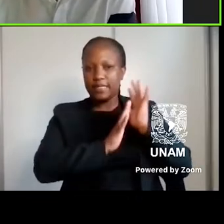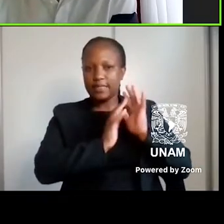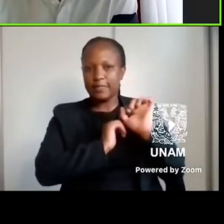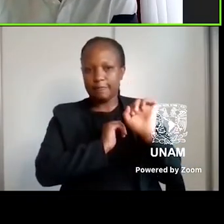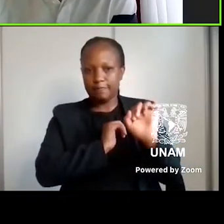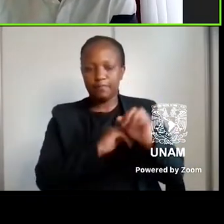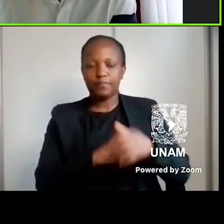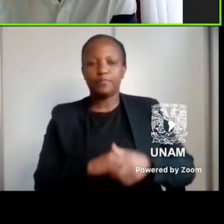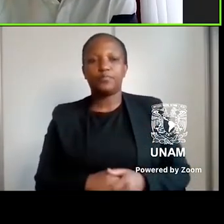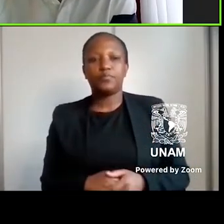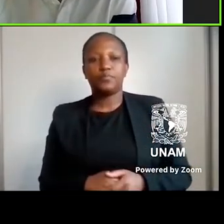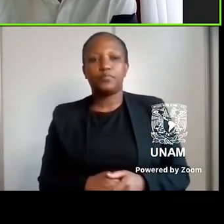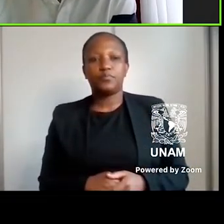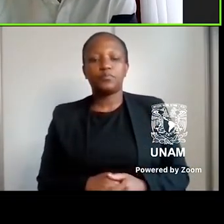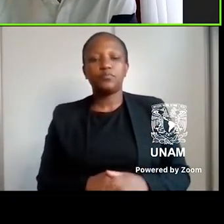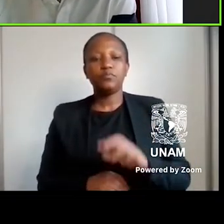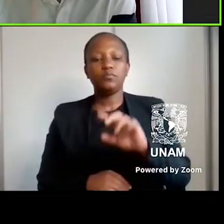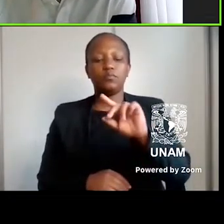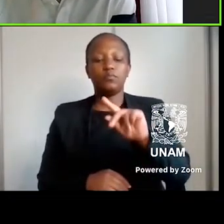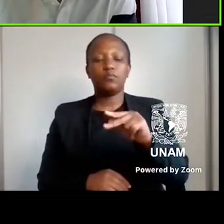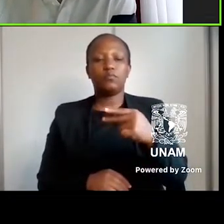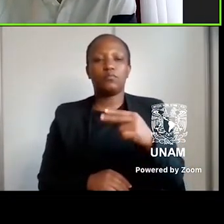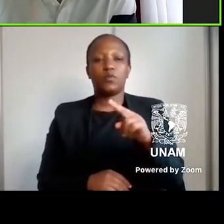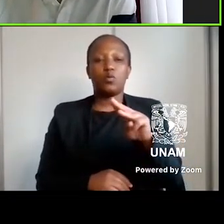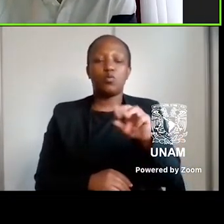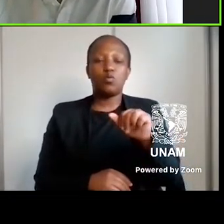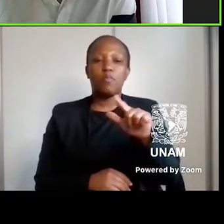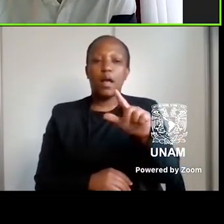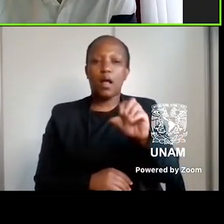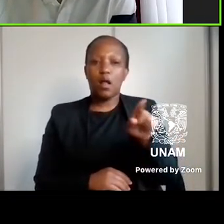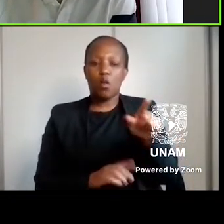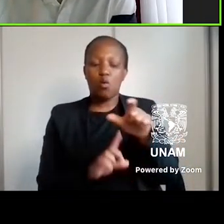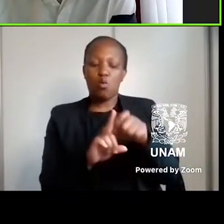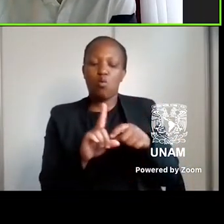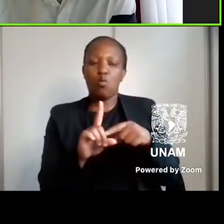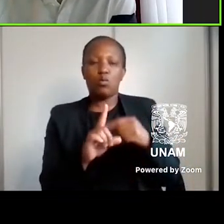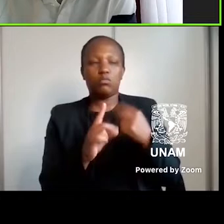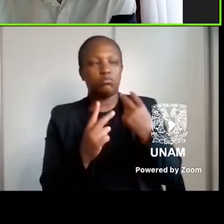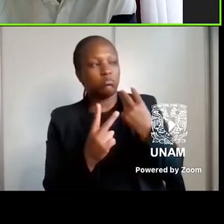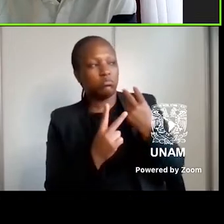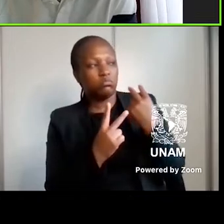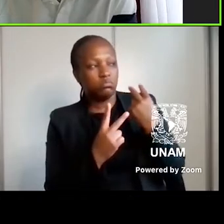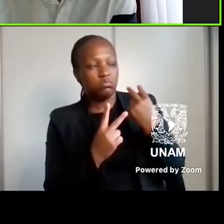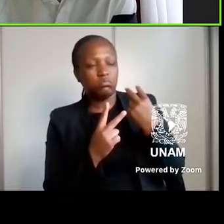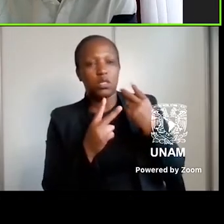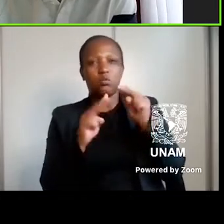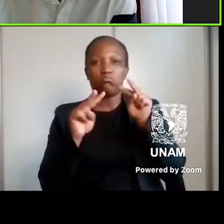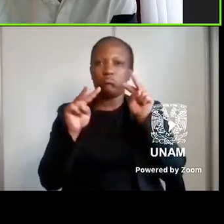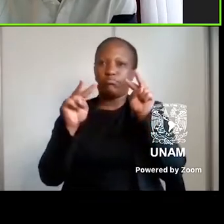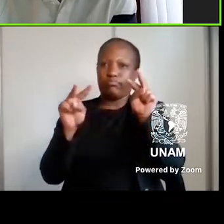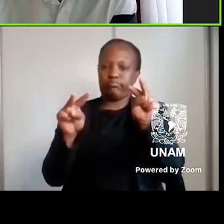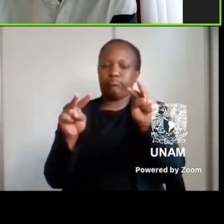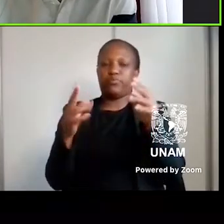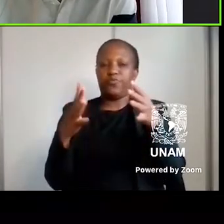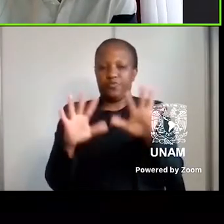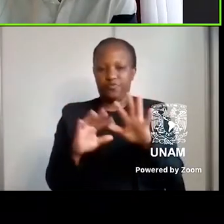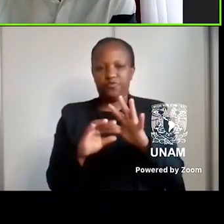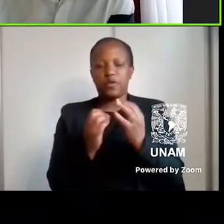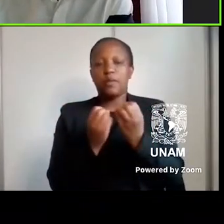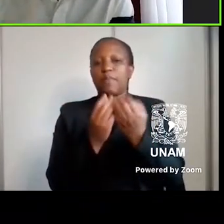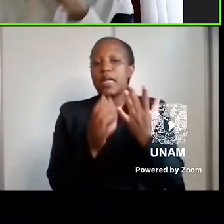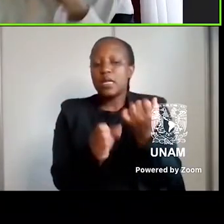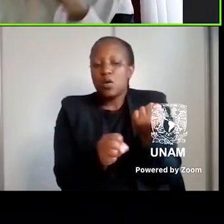Fred Kumalo is another contemporary voice who endeavours to look back so as to look forward. This is evident in many of his works.